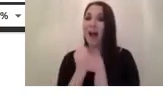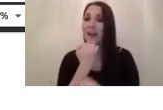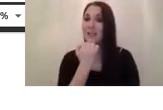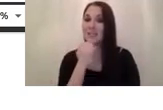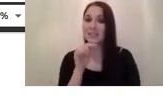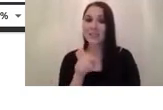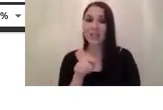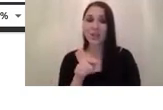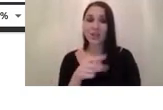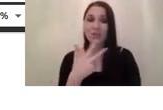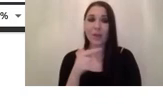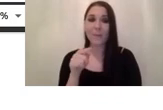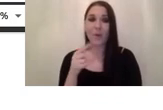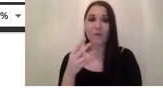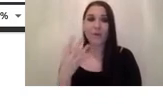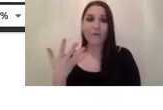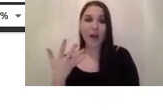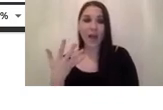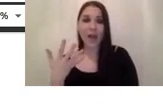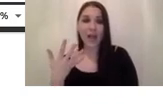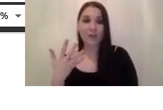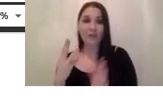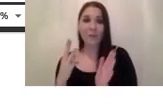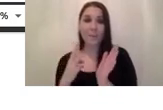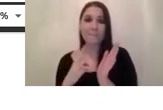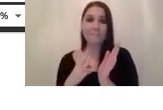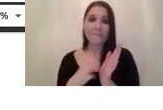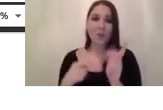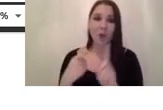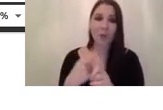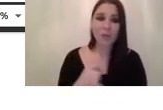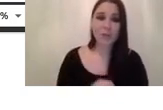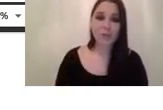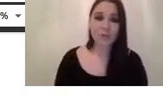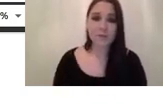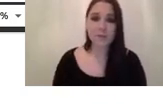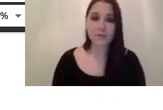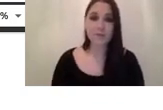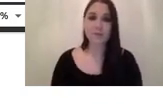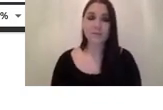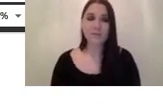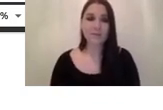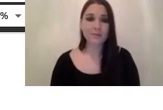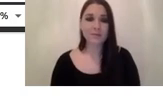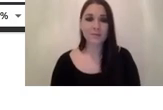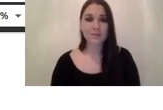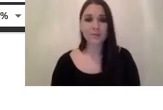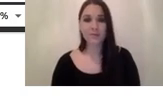3.45 micrometers and how uh the higher the pixel size